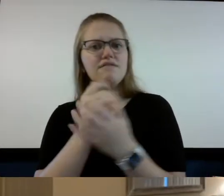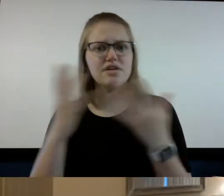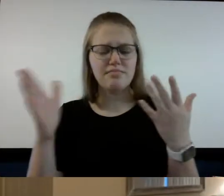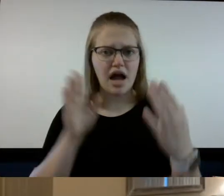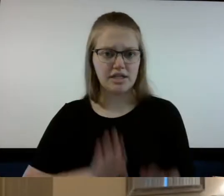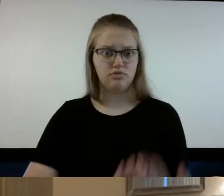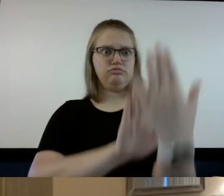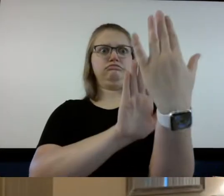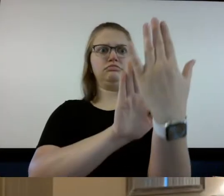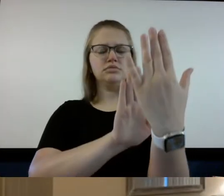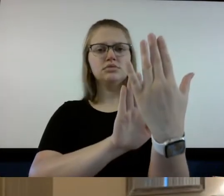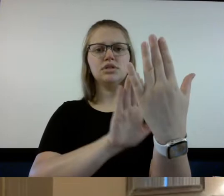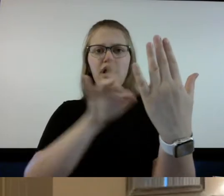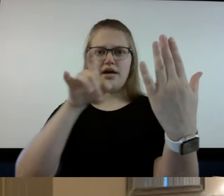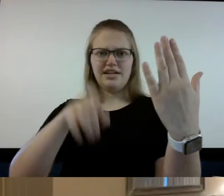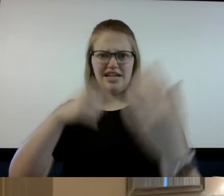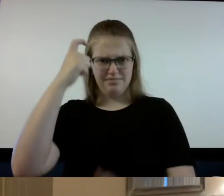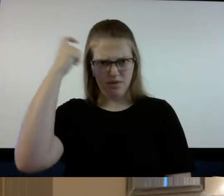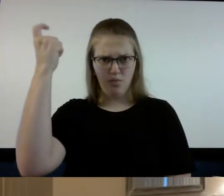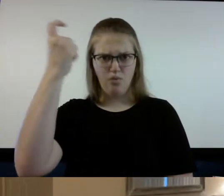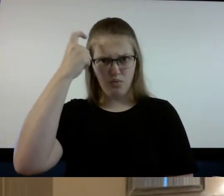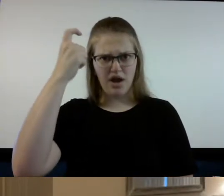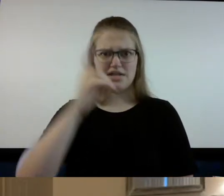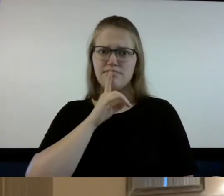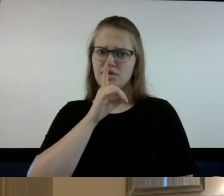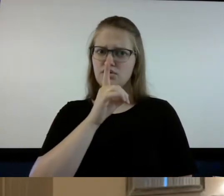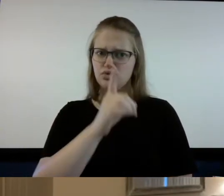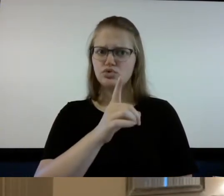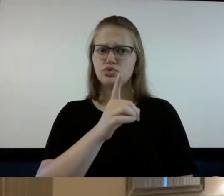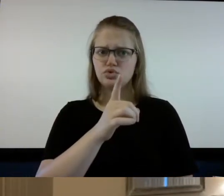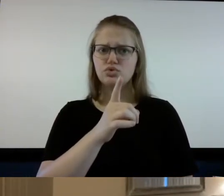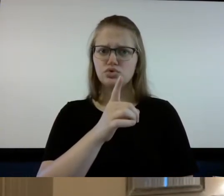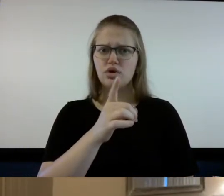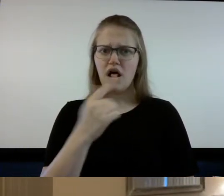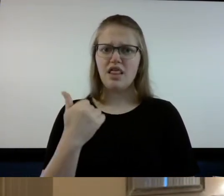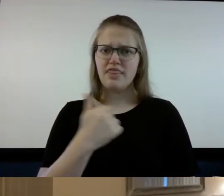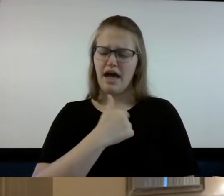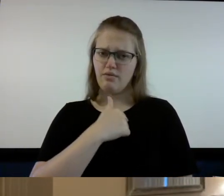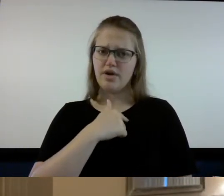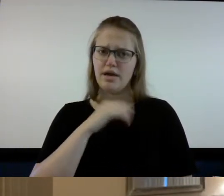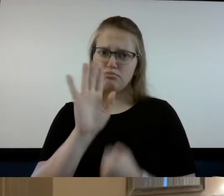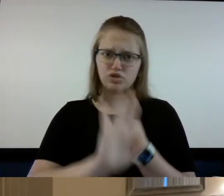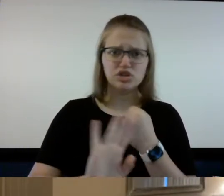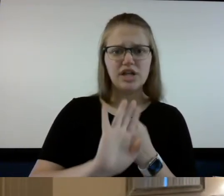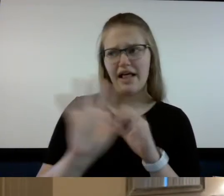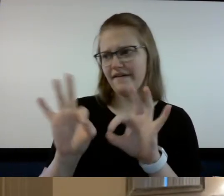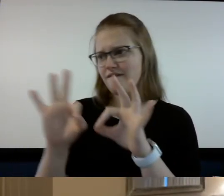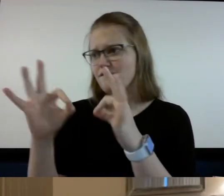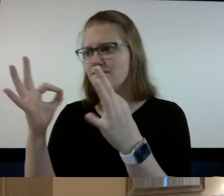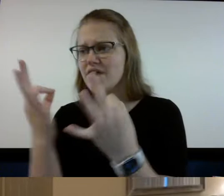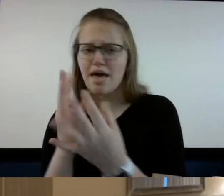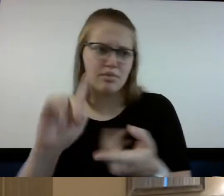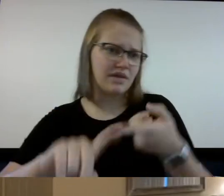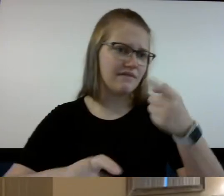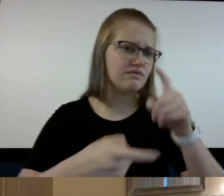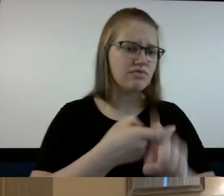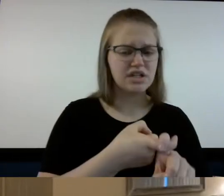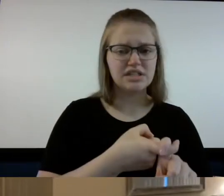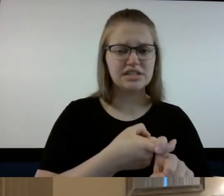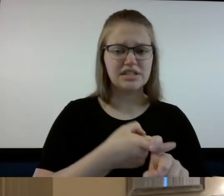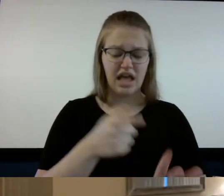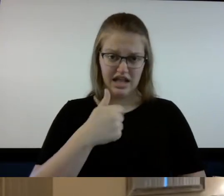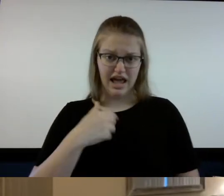be uh wise about making sure that we protect our loved ones if you know I feared